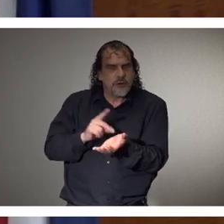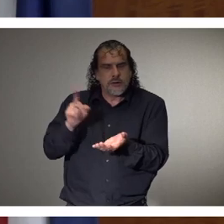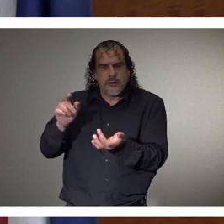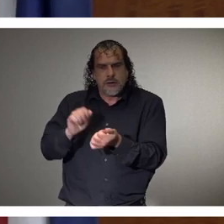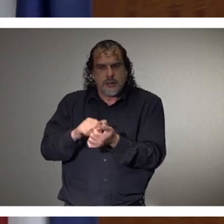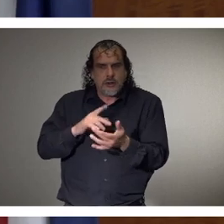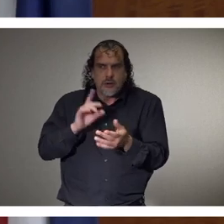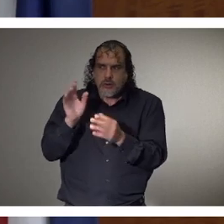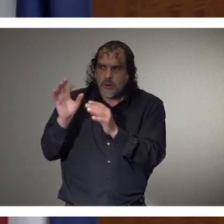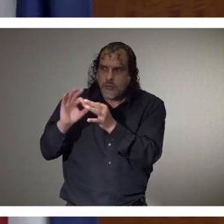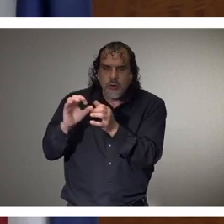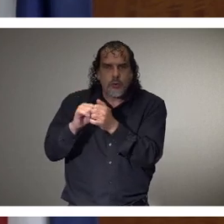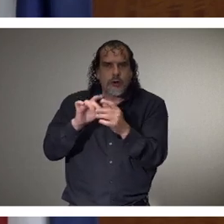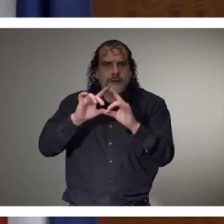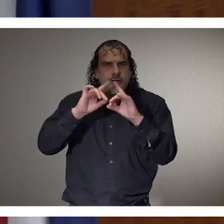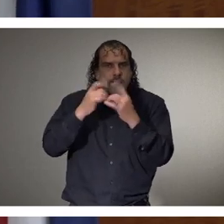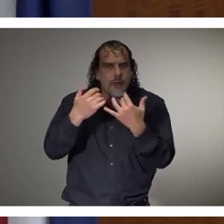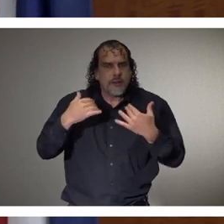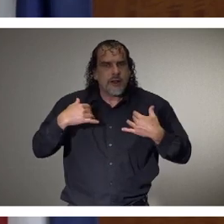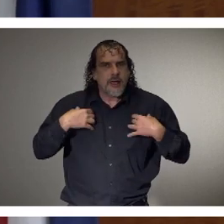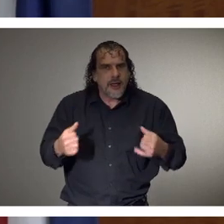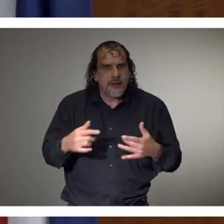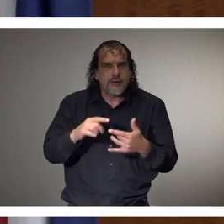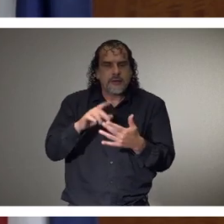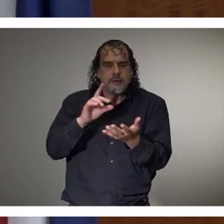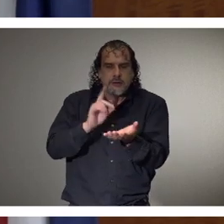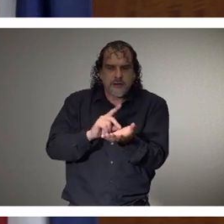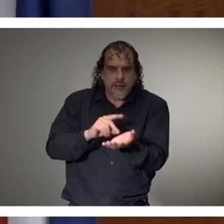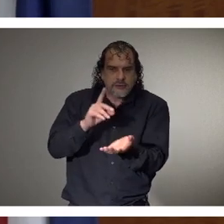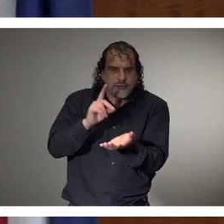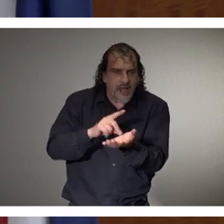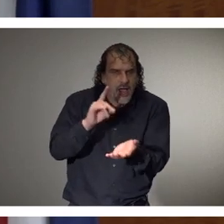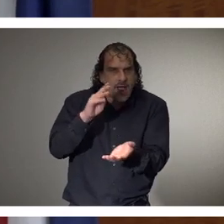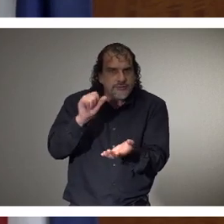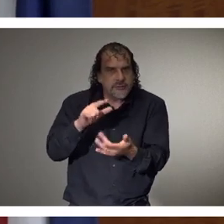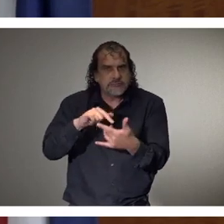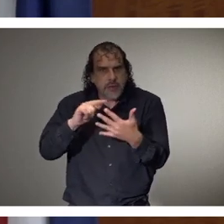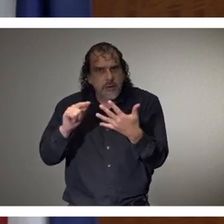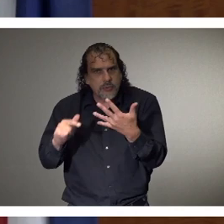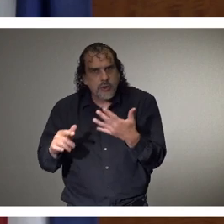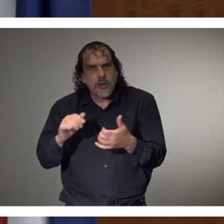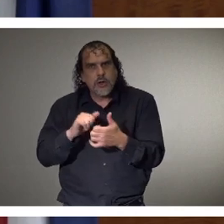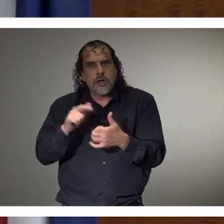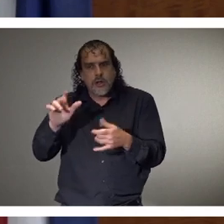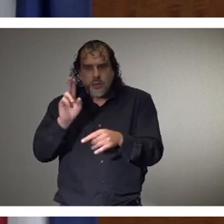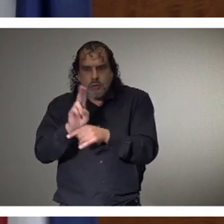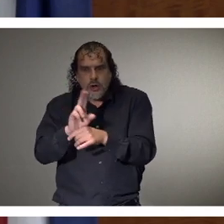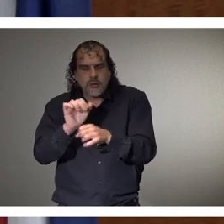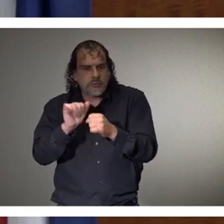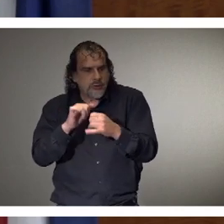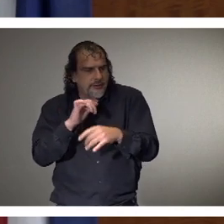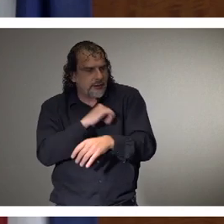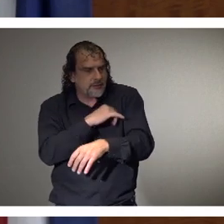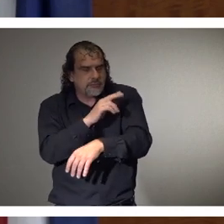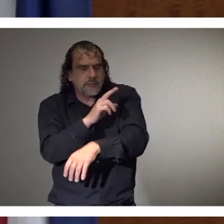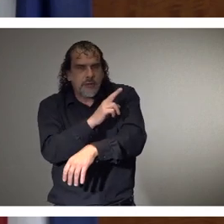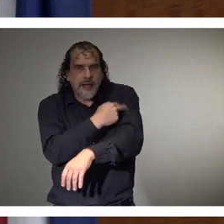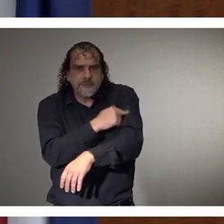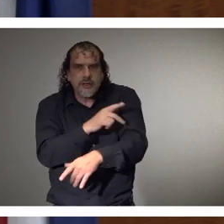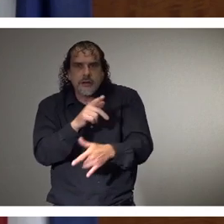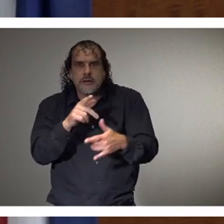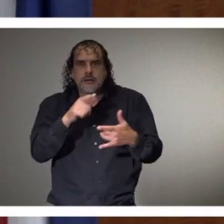Department of Health, with Dr. Byers and Dr. Dobbs and Jim Craig, as well as with the hospitals. We had hospital administration